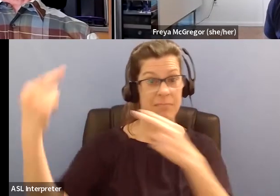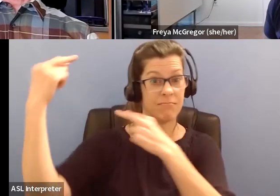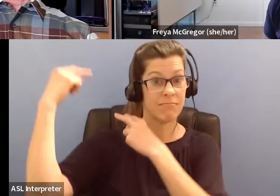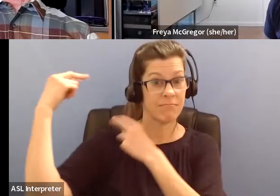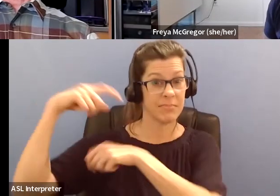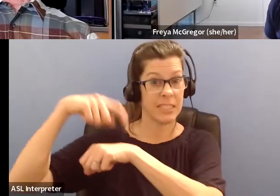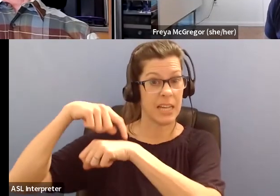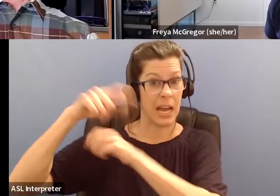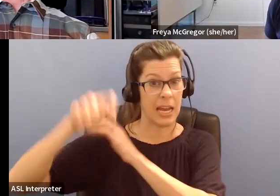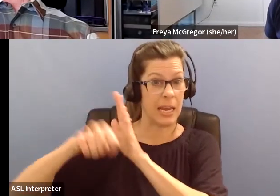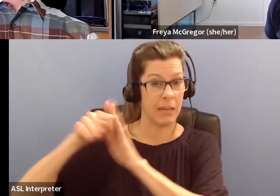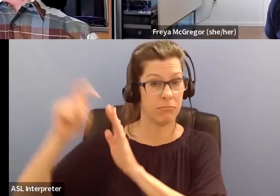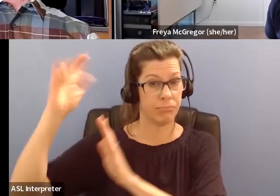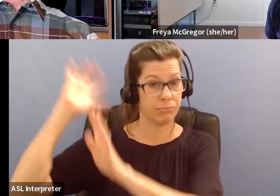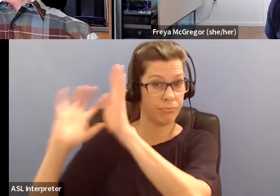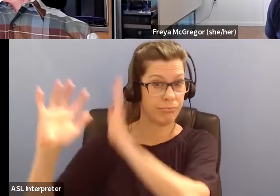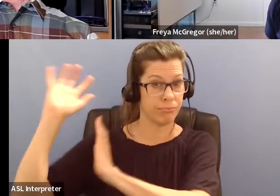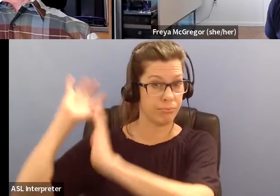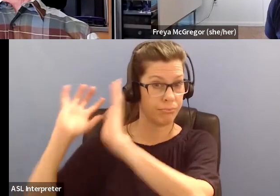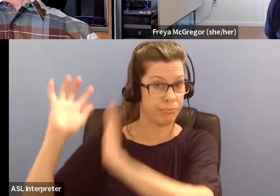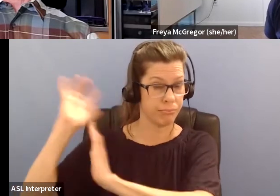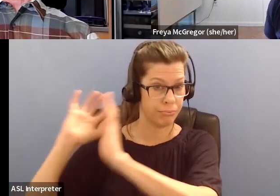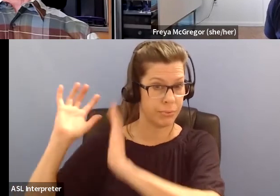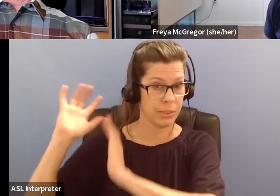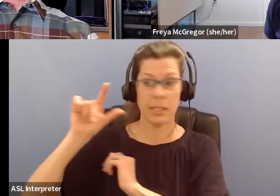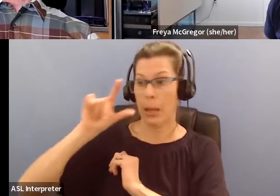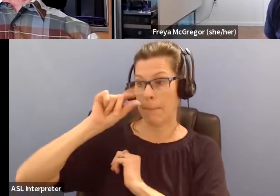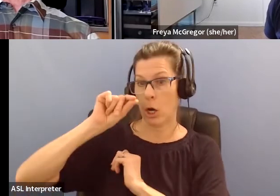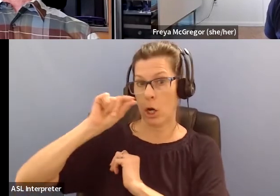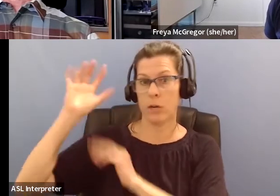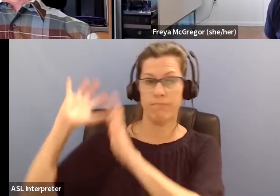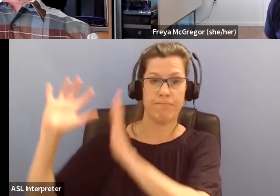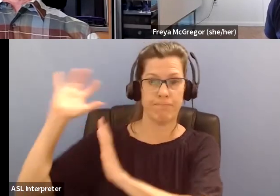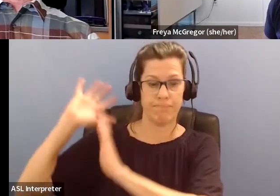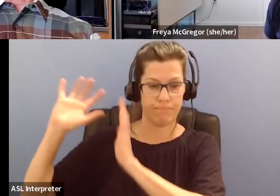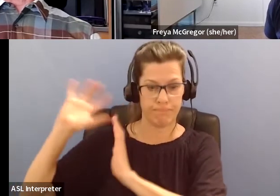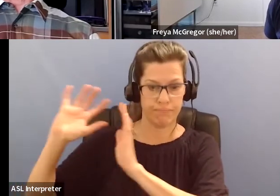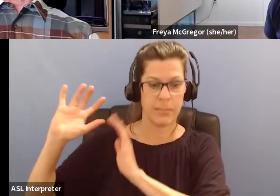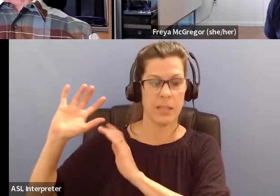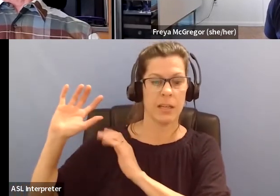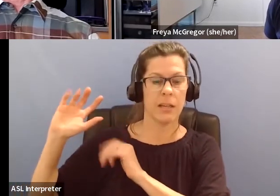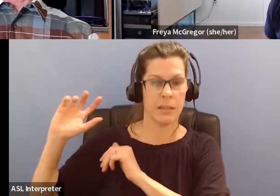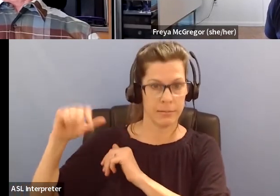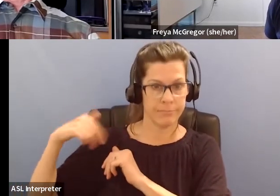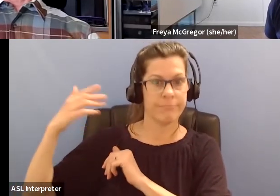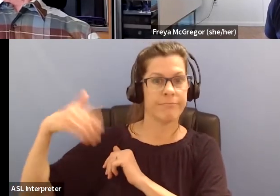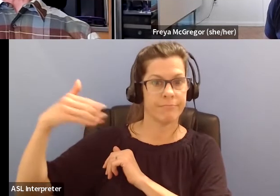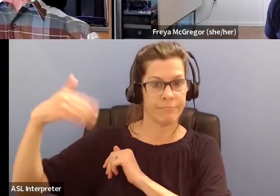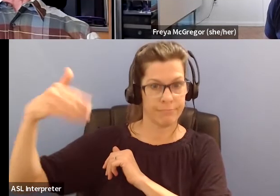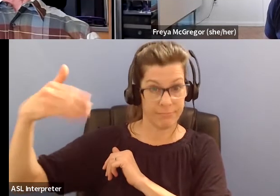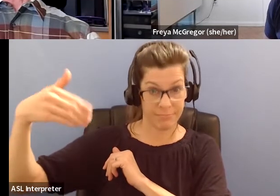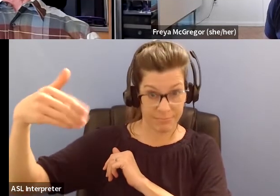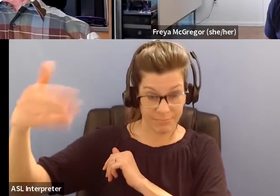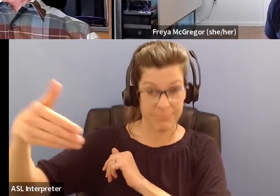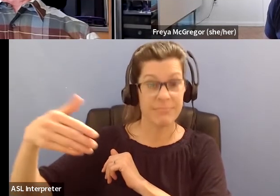birth of a species, you